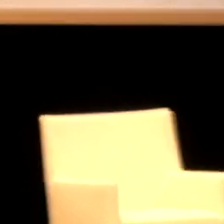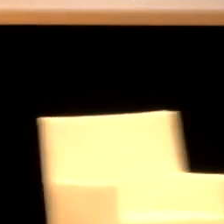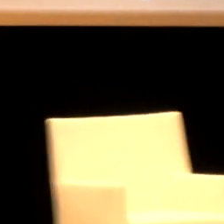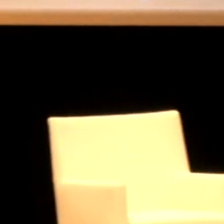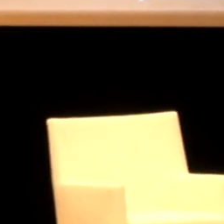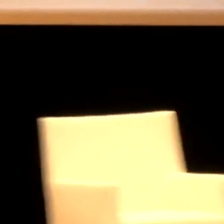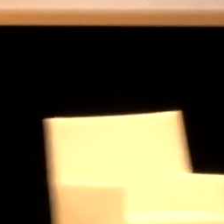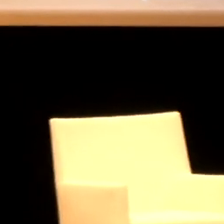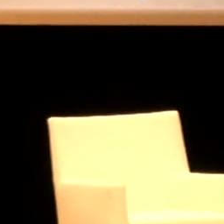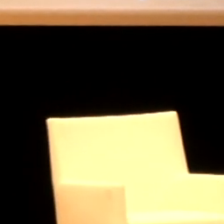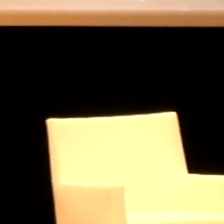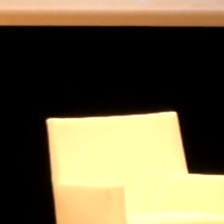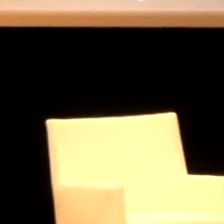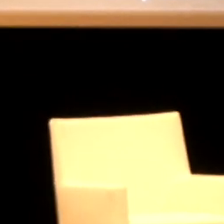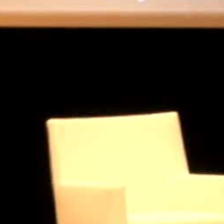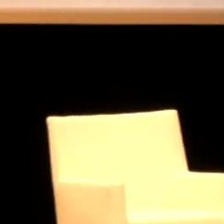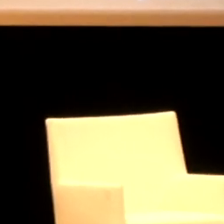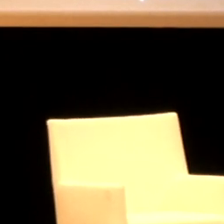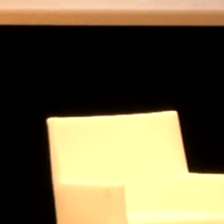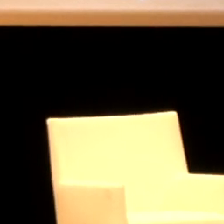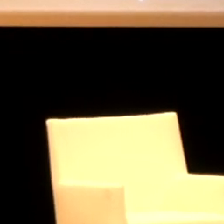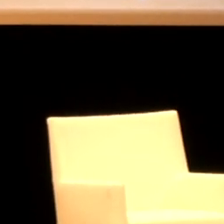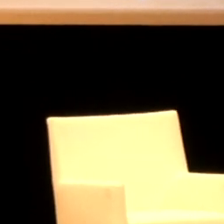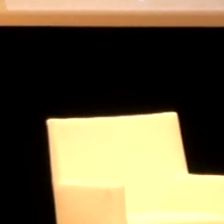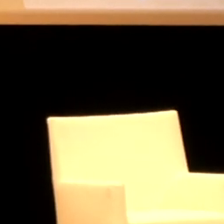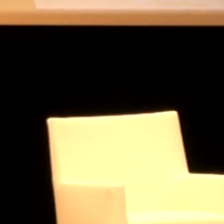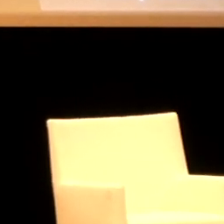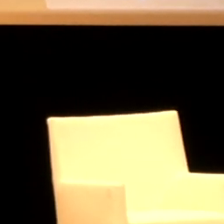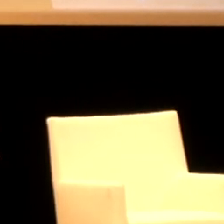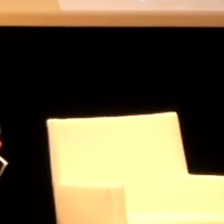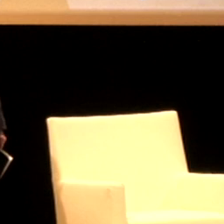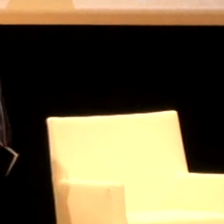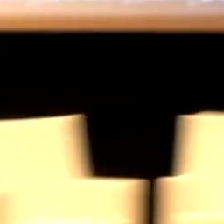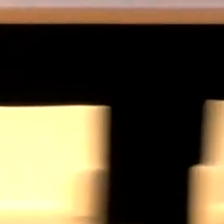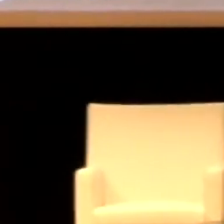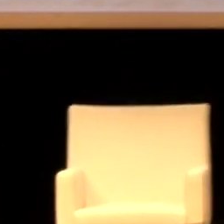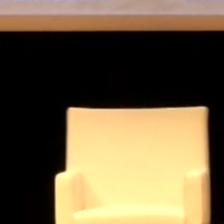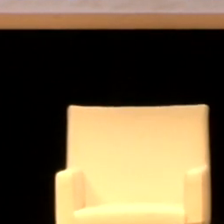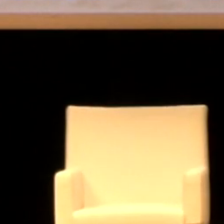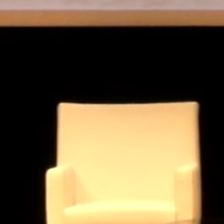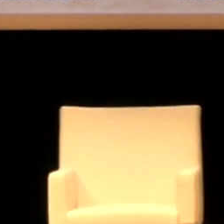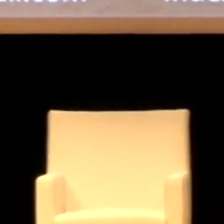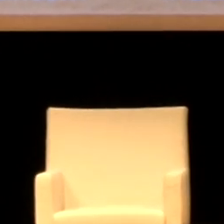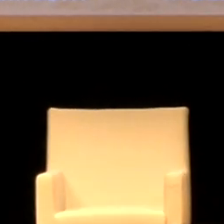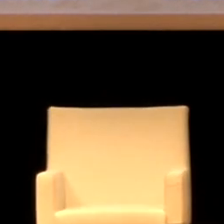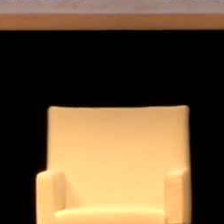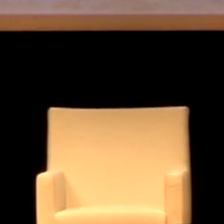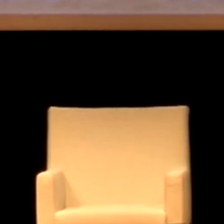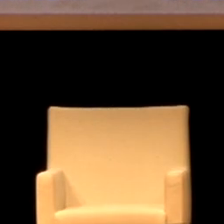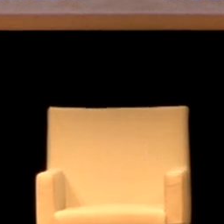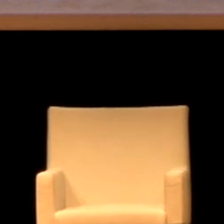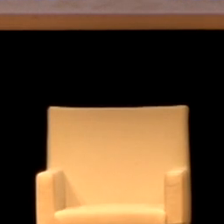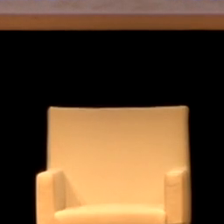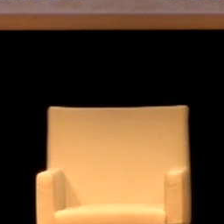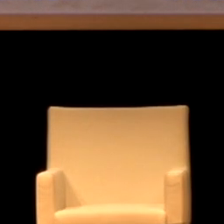Good morning. It's really good to be here in Bilbao, in the Basque Country. There's a very